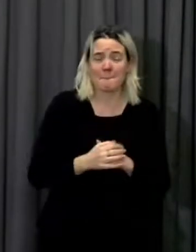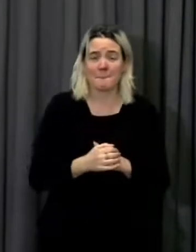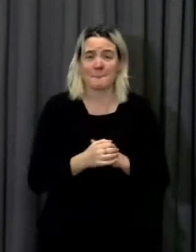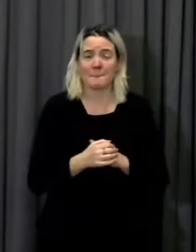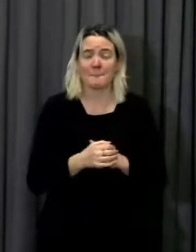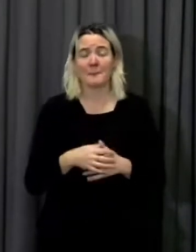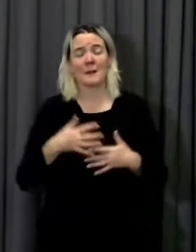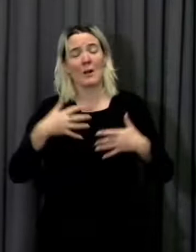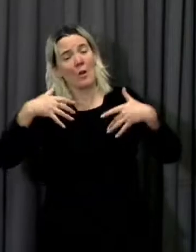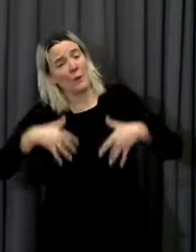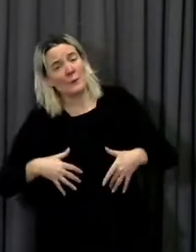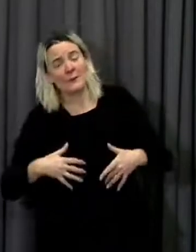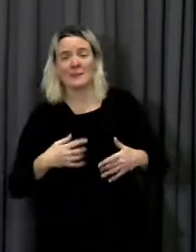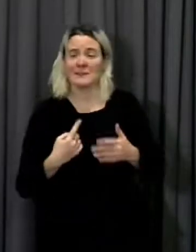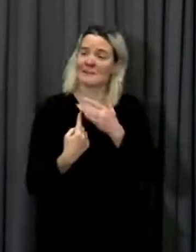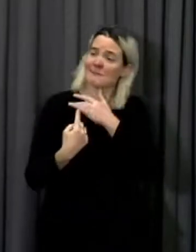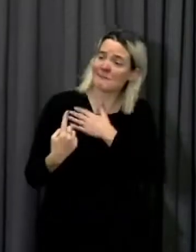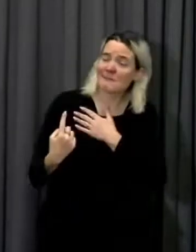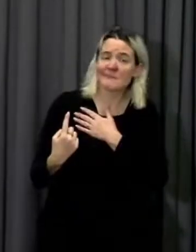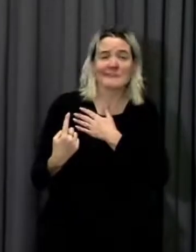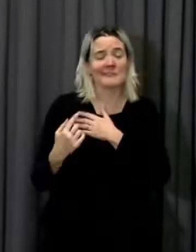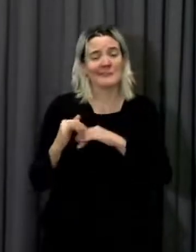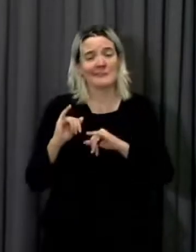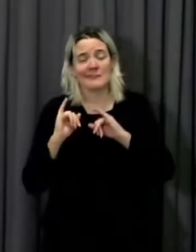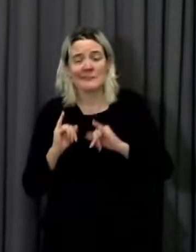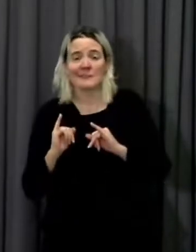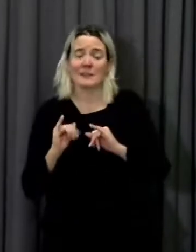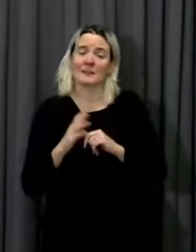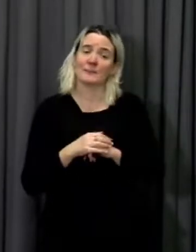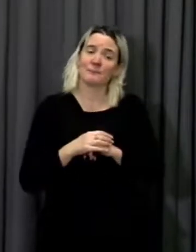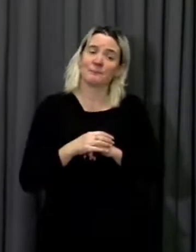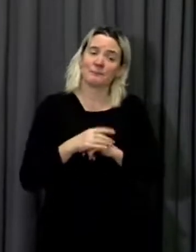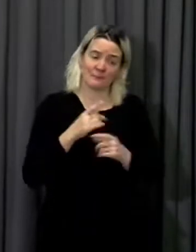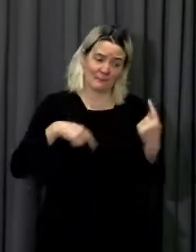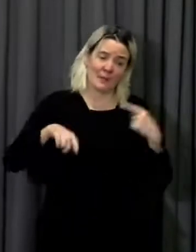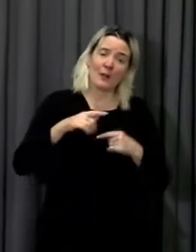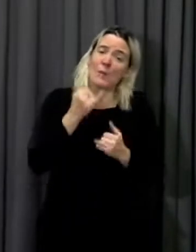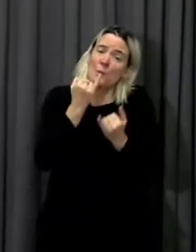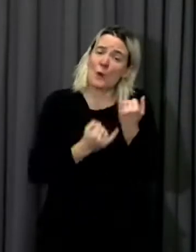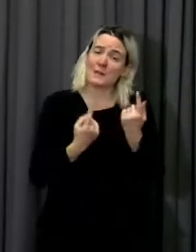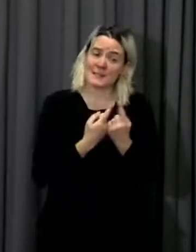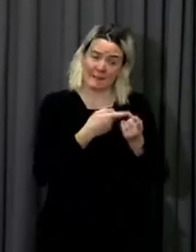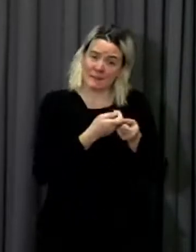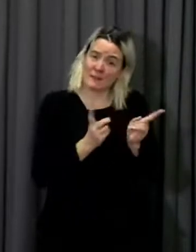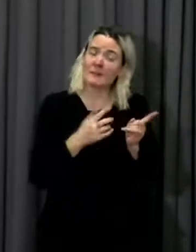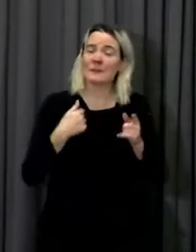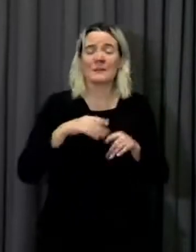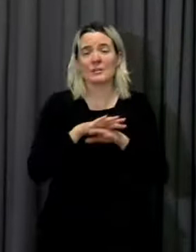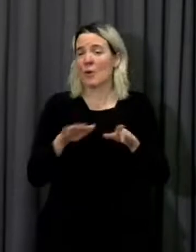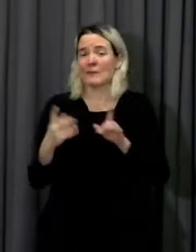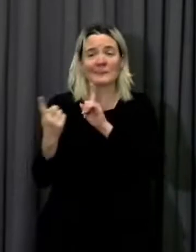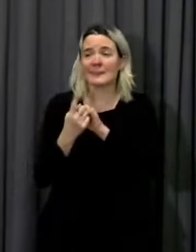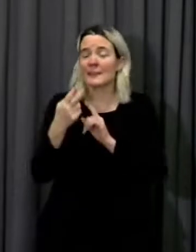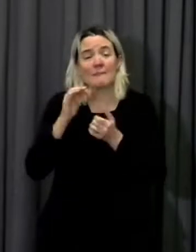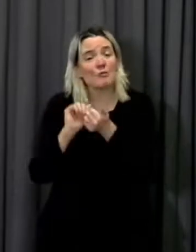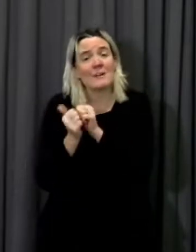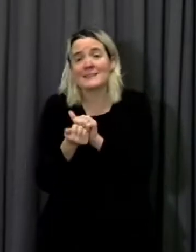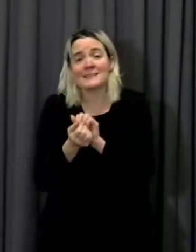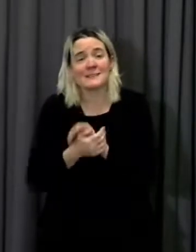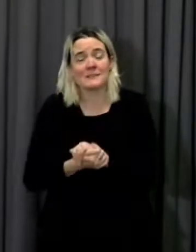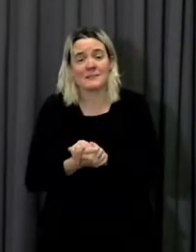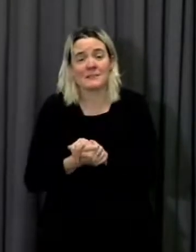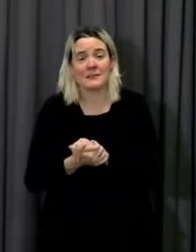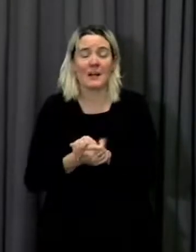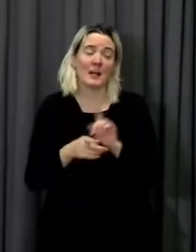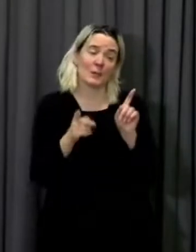not being able to see friends is recorded as having the biggest impact on children's lives. Followed by not being able to